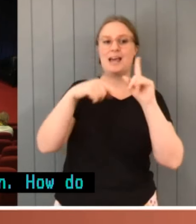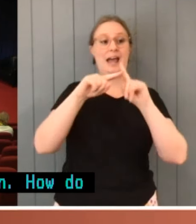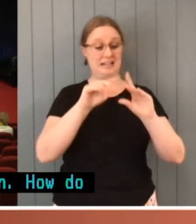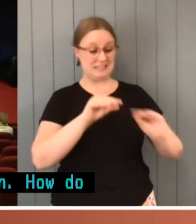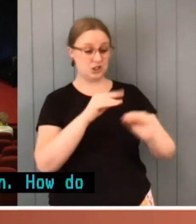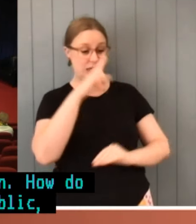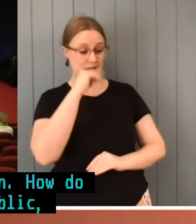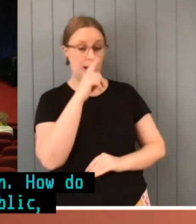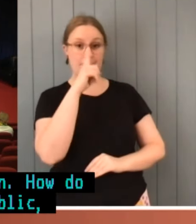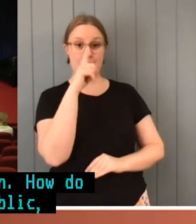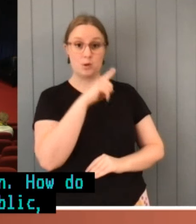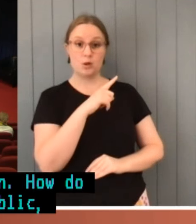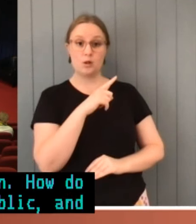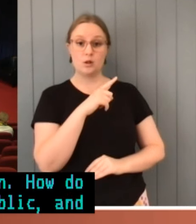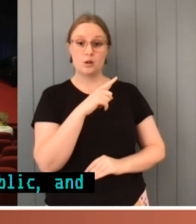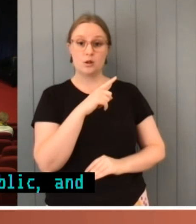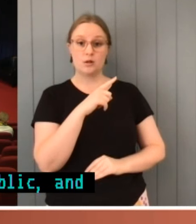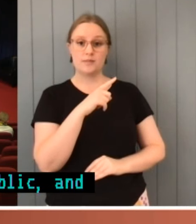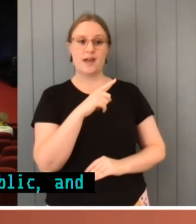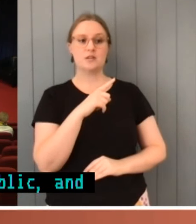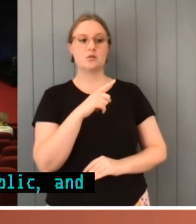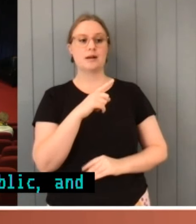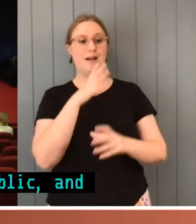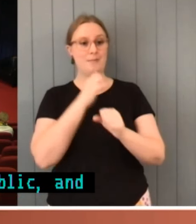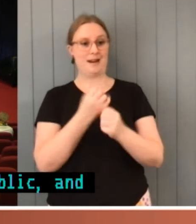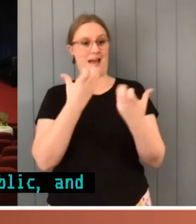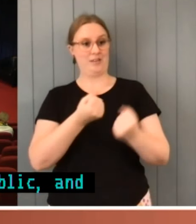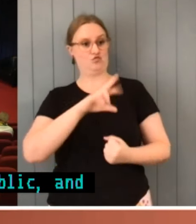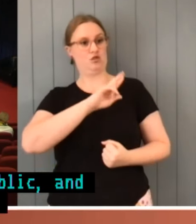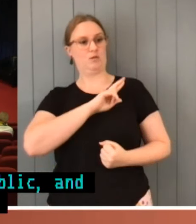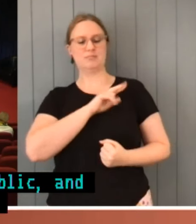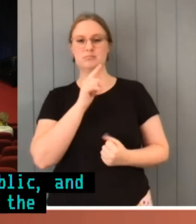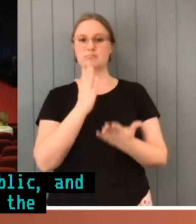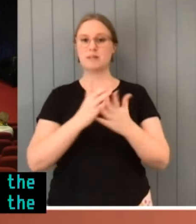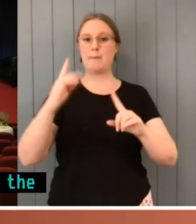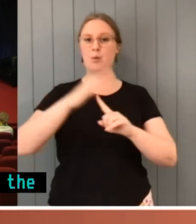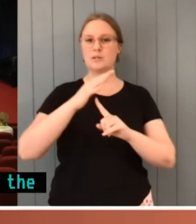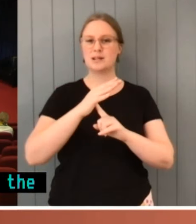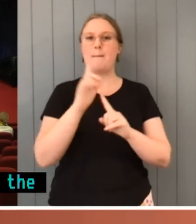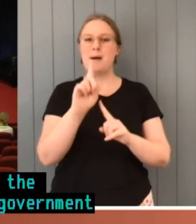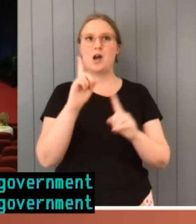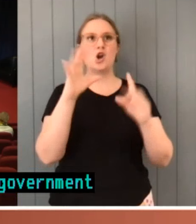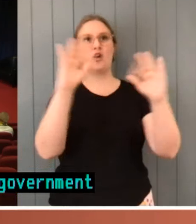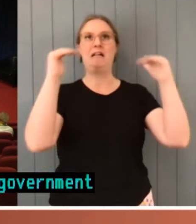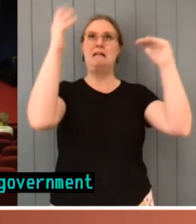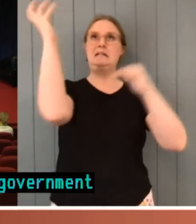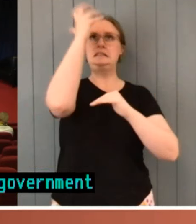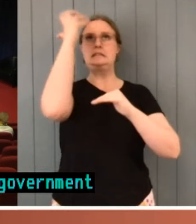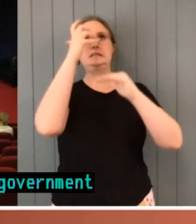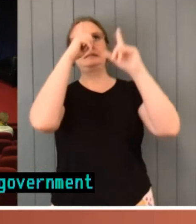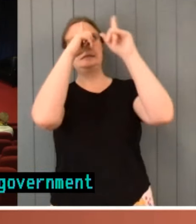responsible government in a simple way, in a way that doesn't draw on these very nuanced